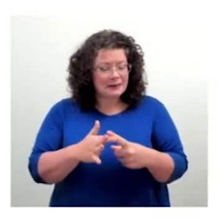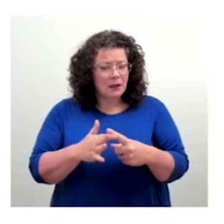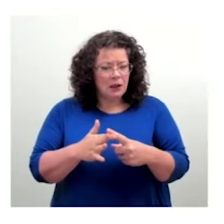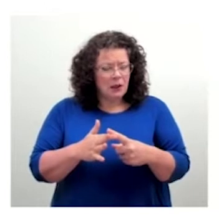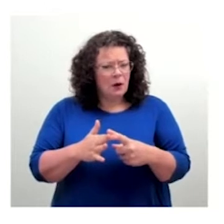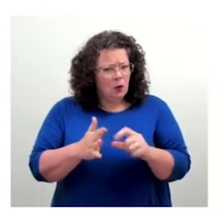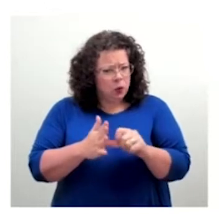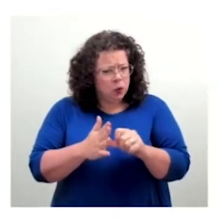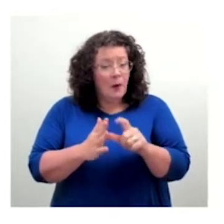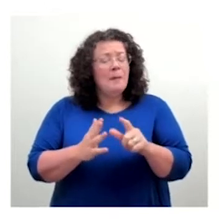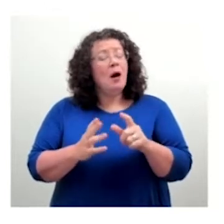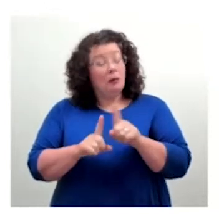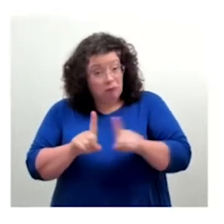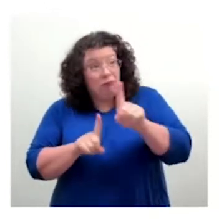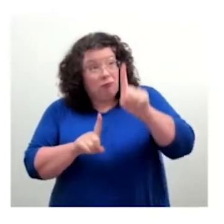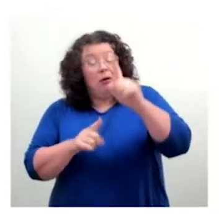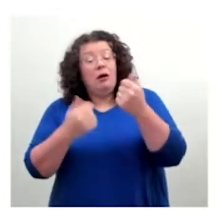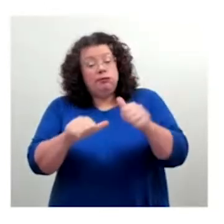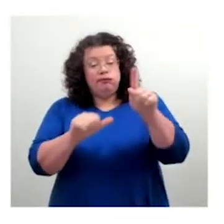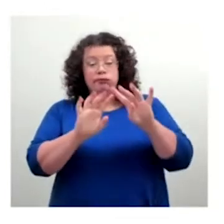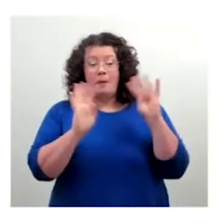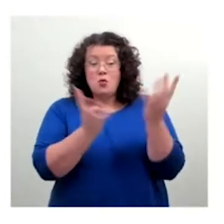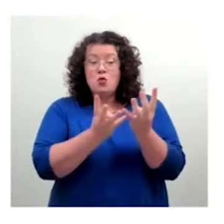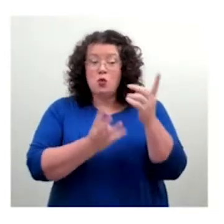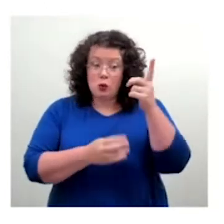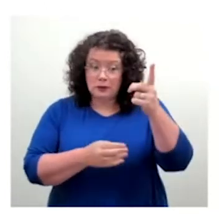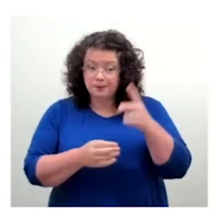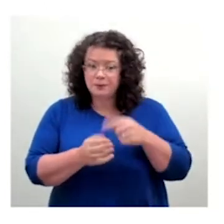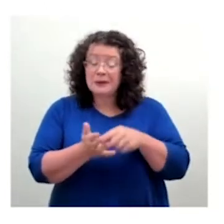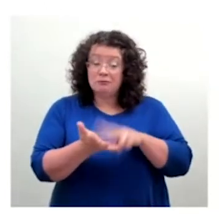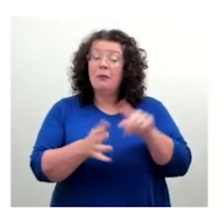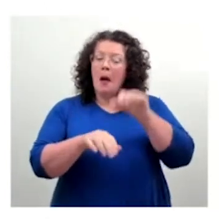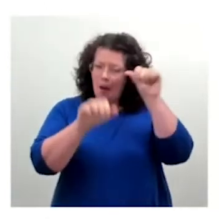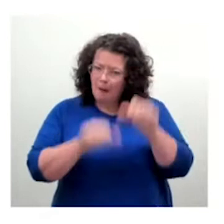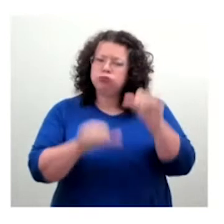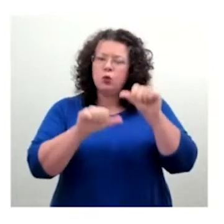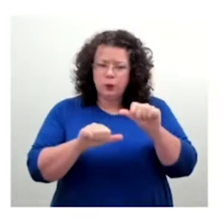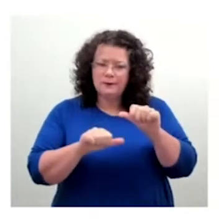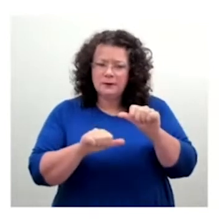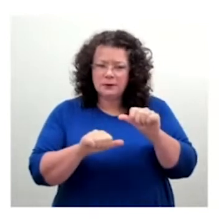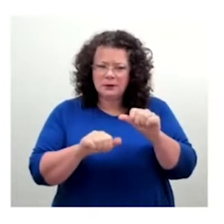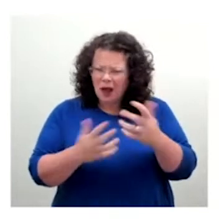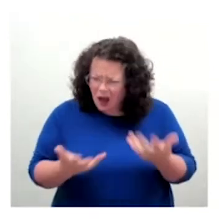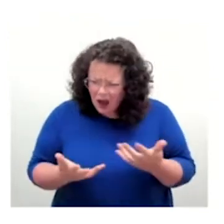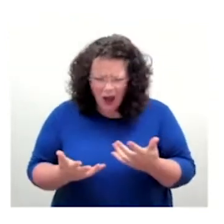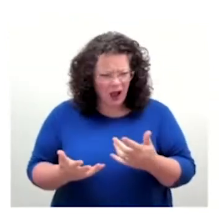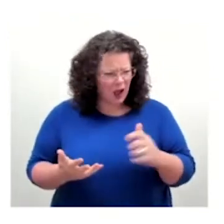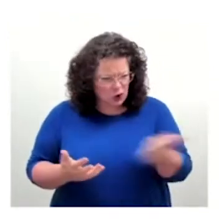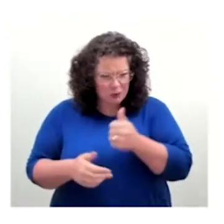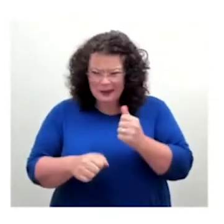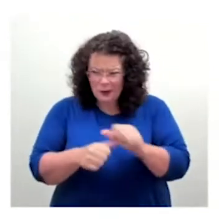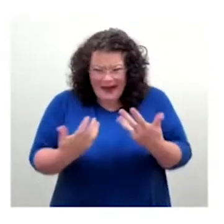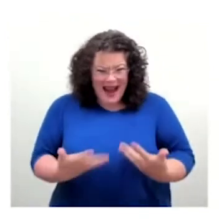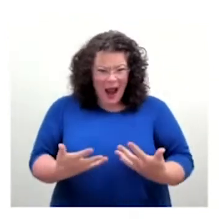fix these problems and save this money, which was fantastic. And got the green light, and it was like, wow, okay, we're going to introduce a typeface family. Fantastic.